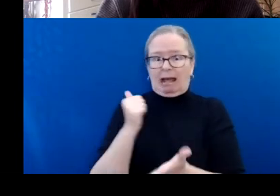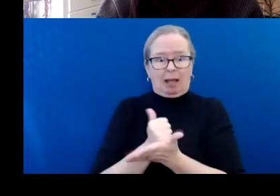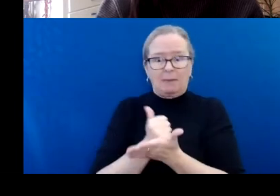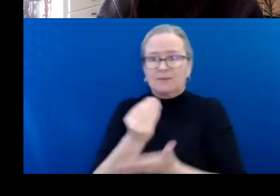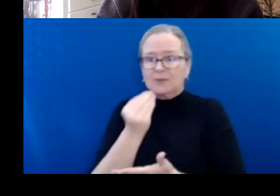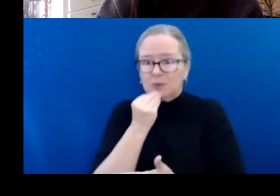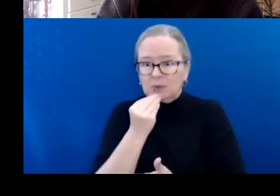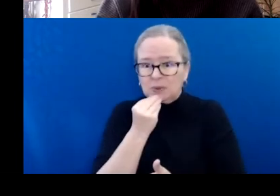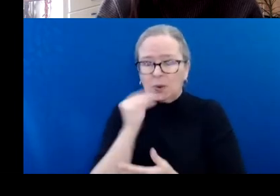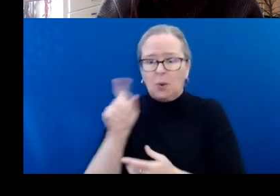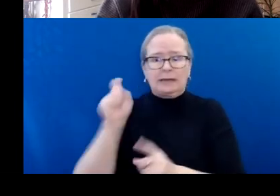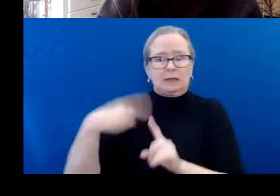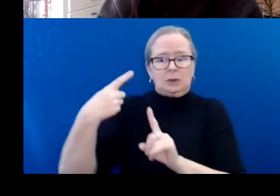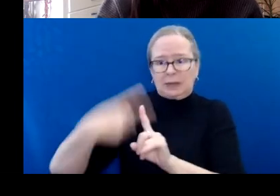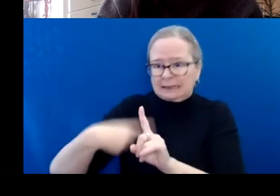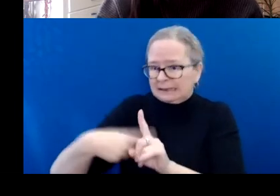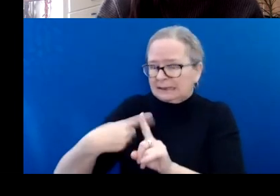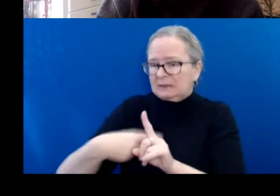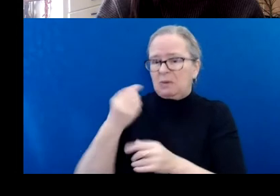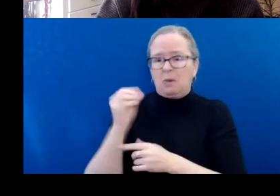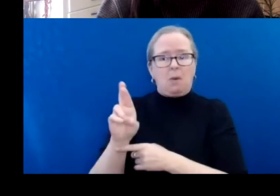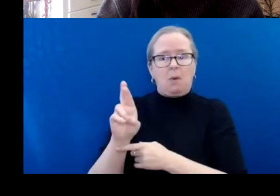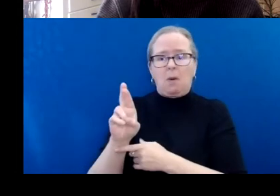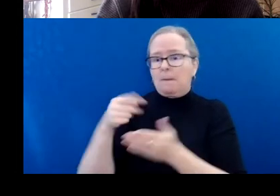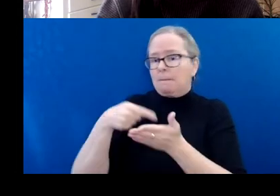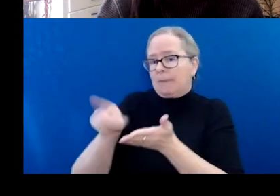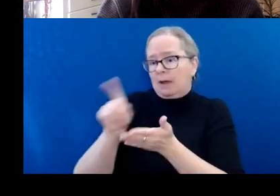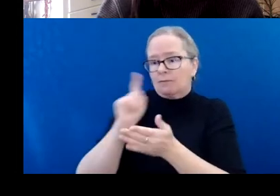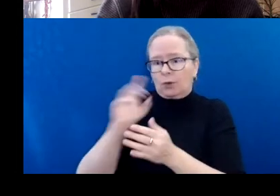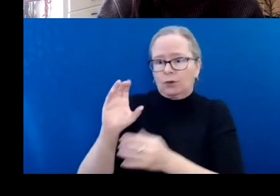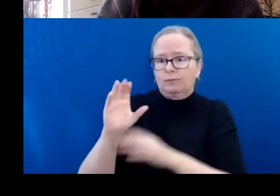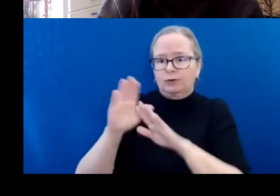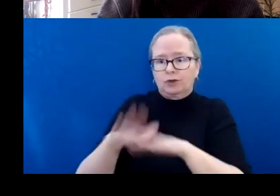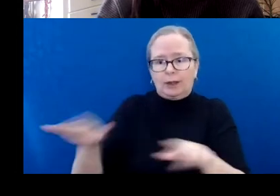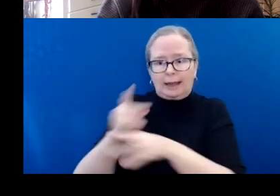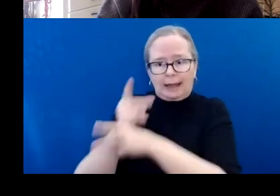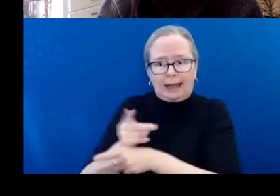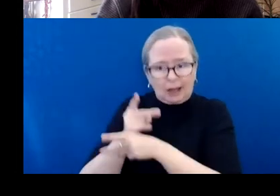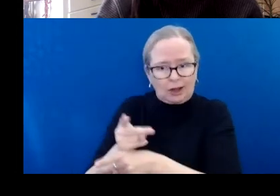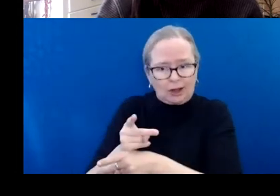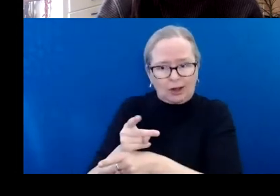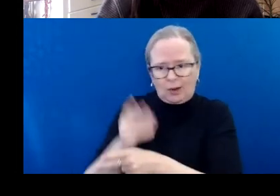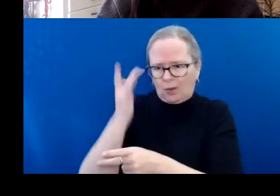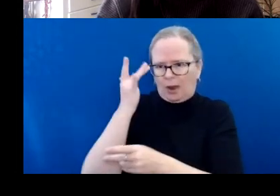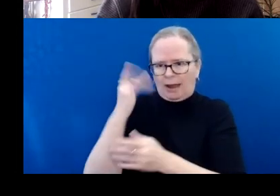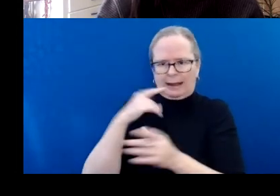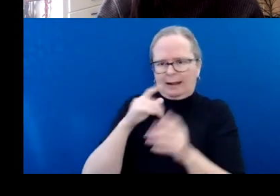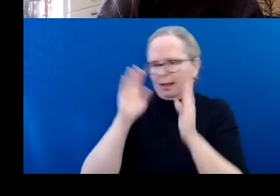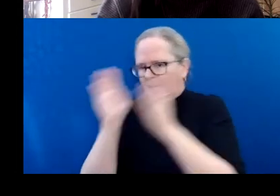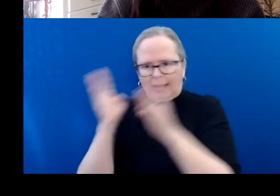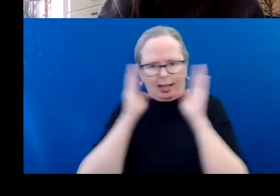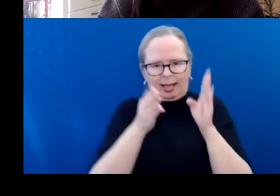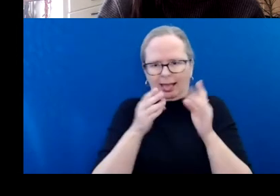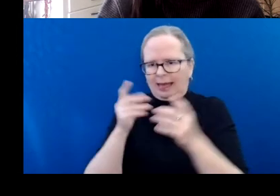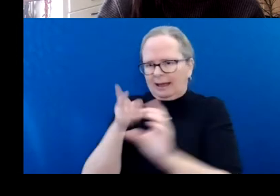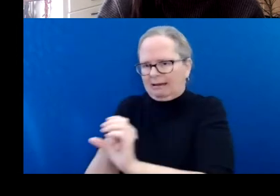rent, food, or childcare, in order to be able to access and participate in that opportunity, you may include